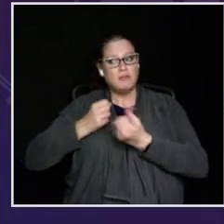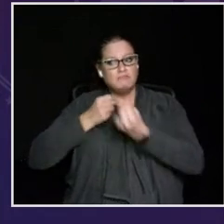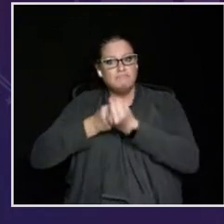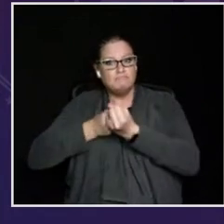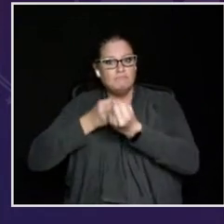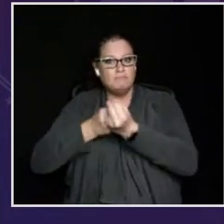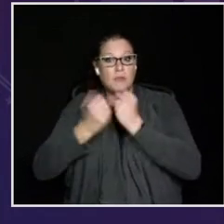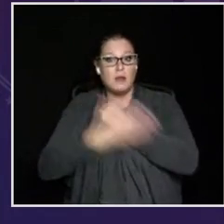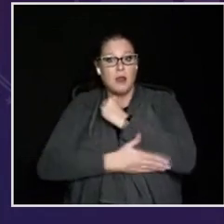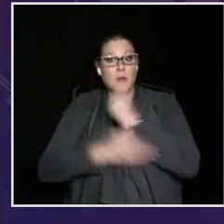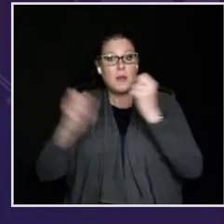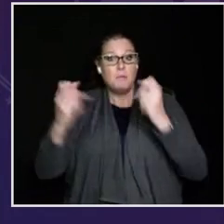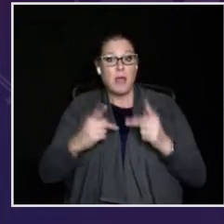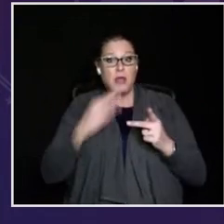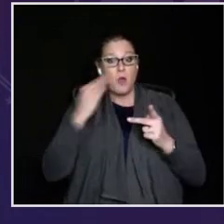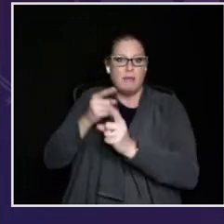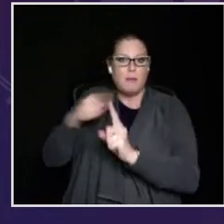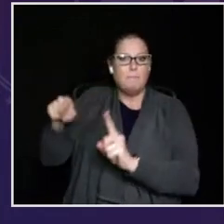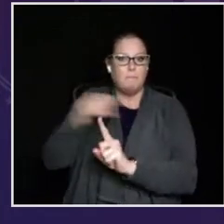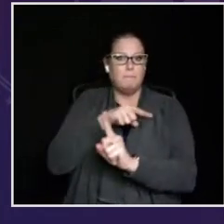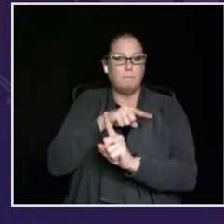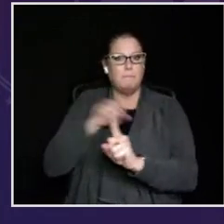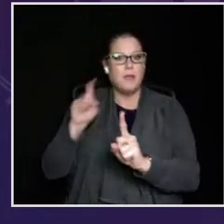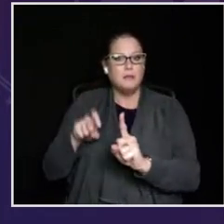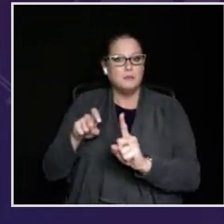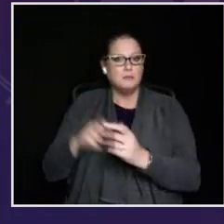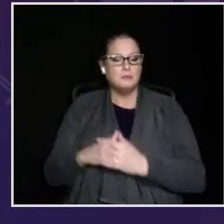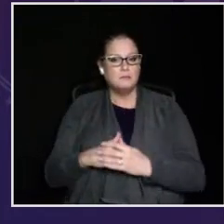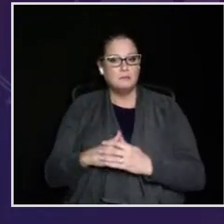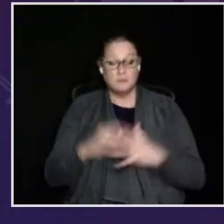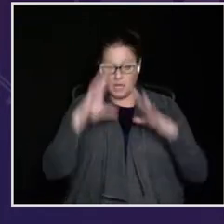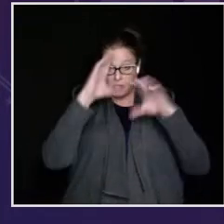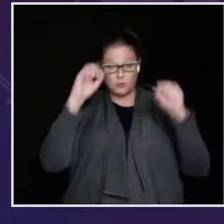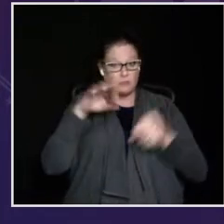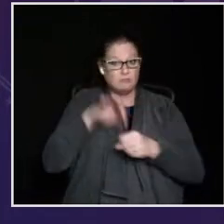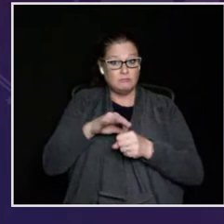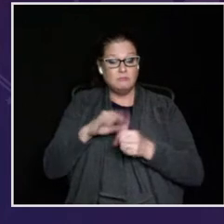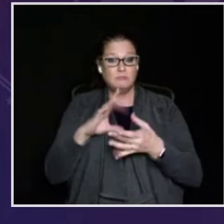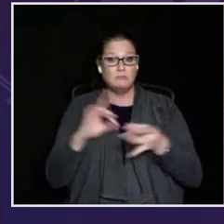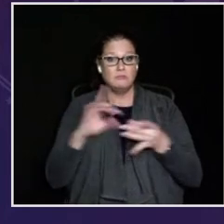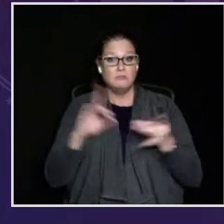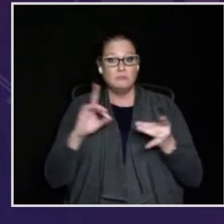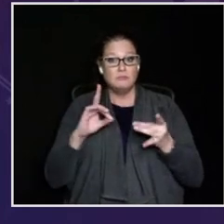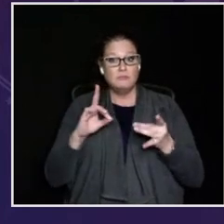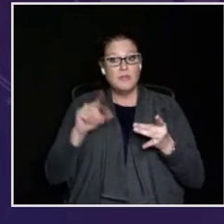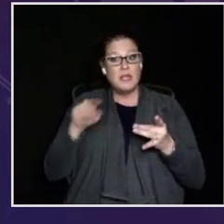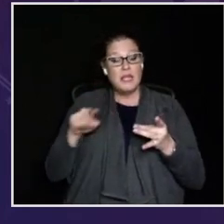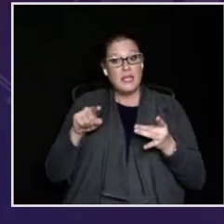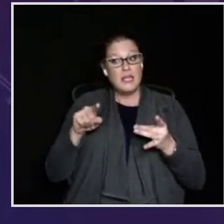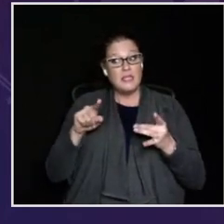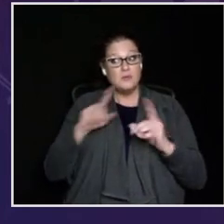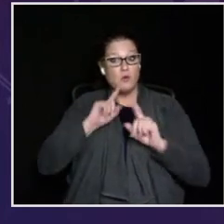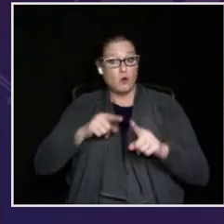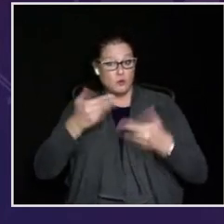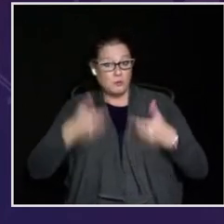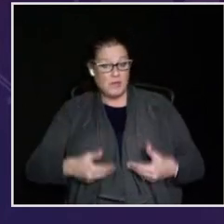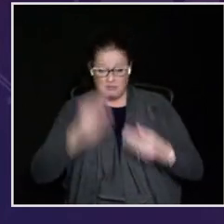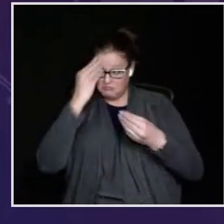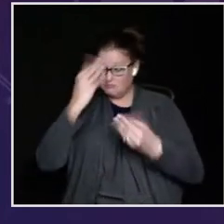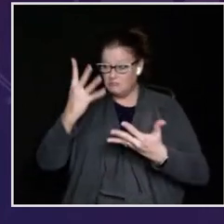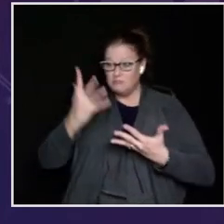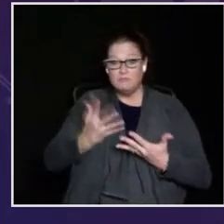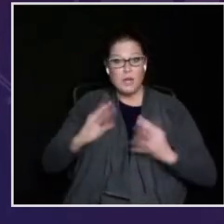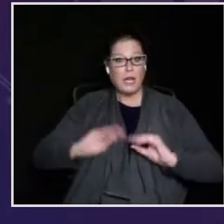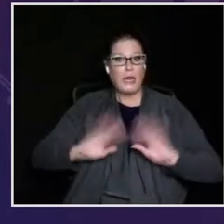Our men and women in uniform have had our... When they come home, we need to have their back. As the president-elect has